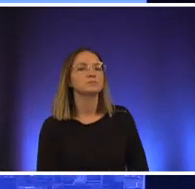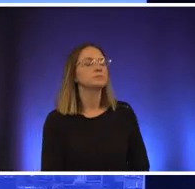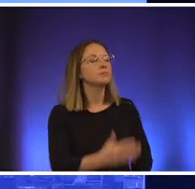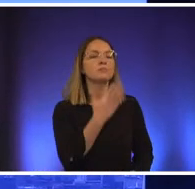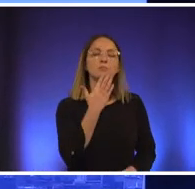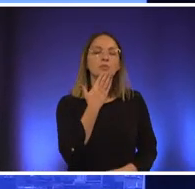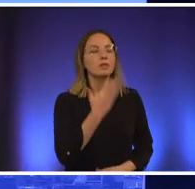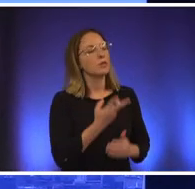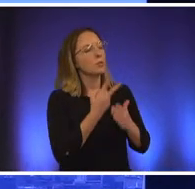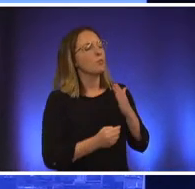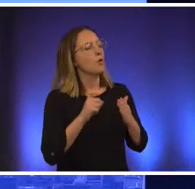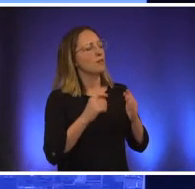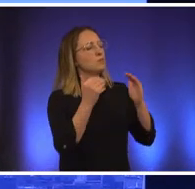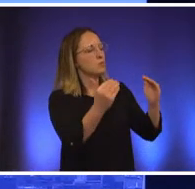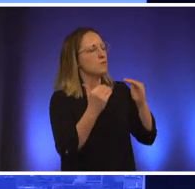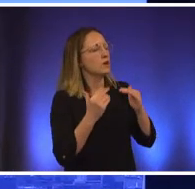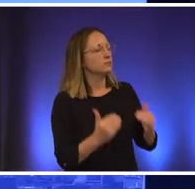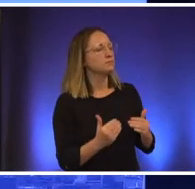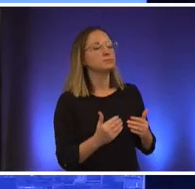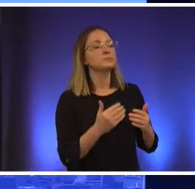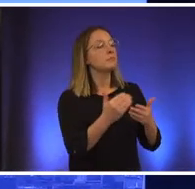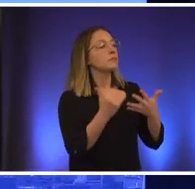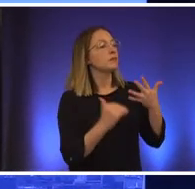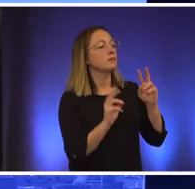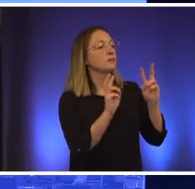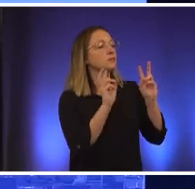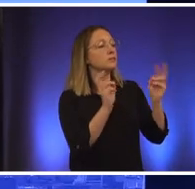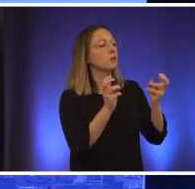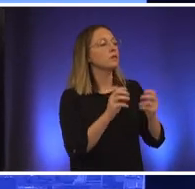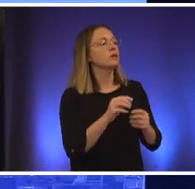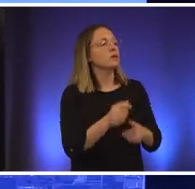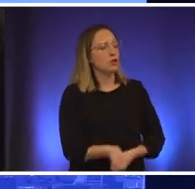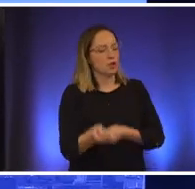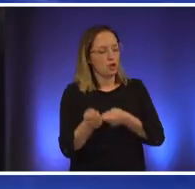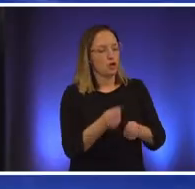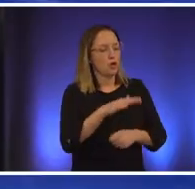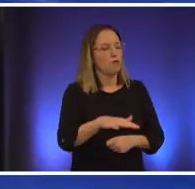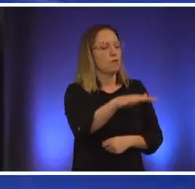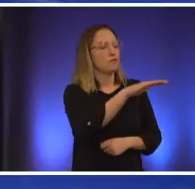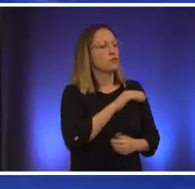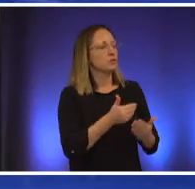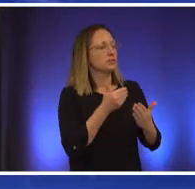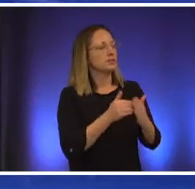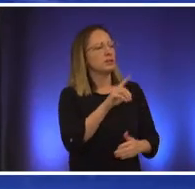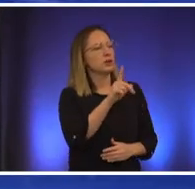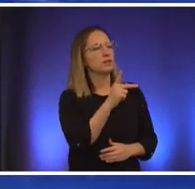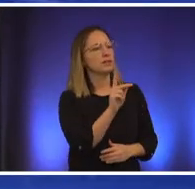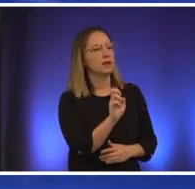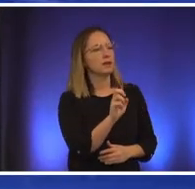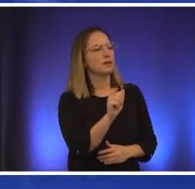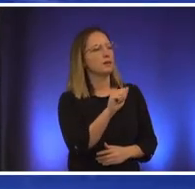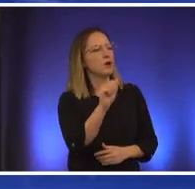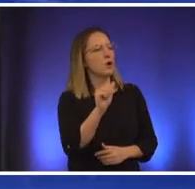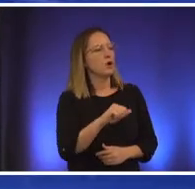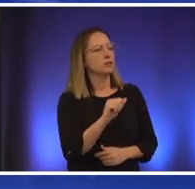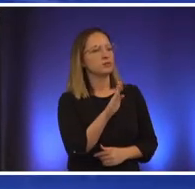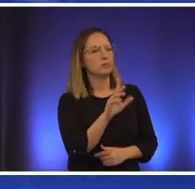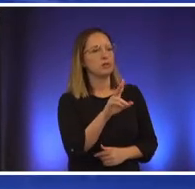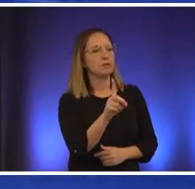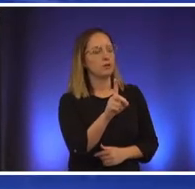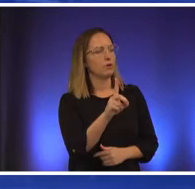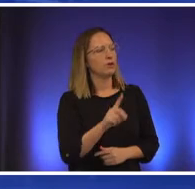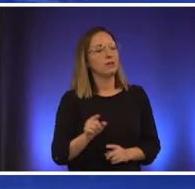next thing we'll talk about is the munich golf course in west austin near lake austin boulevard have a couple of questions this community member wants to know